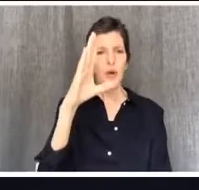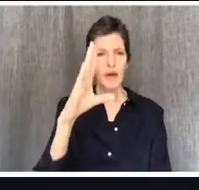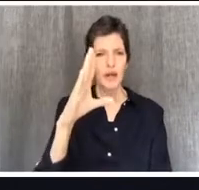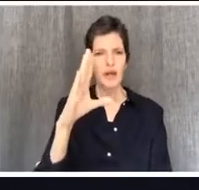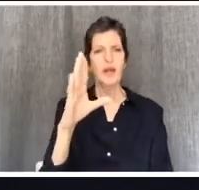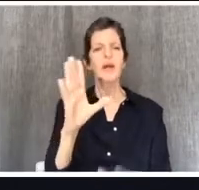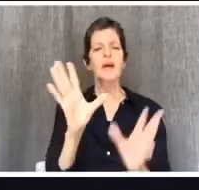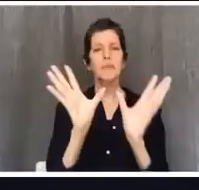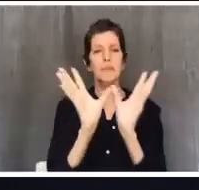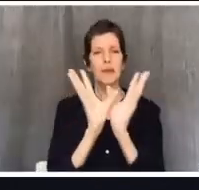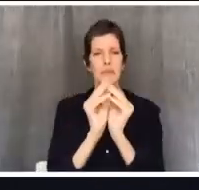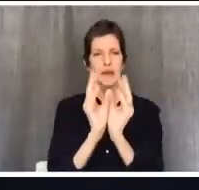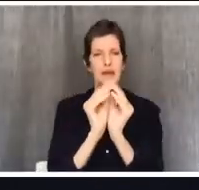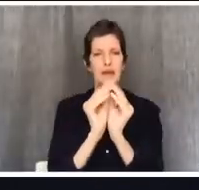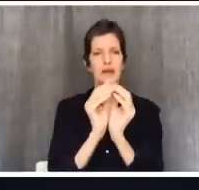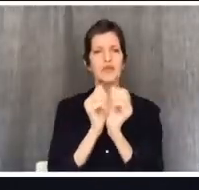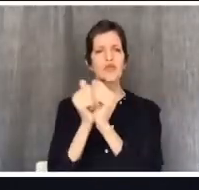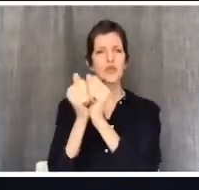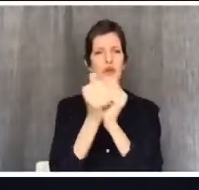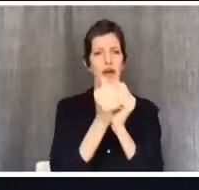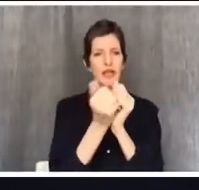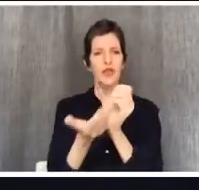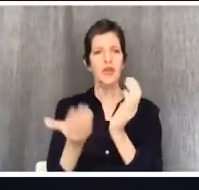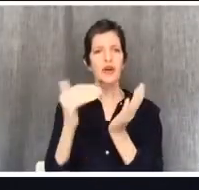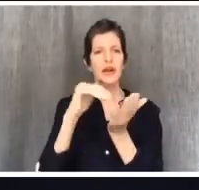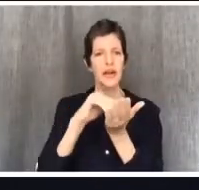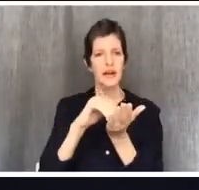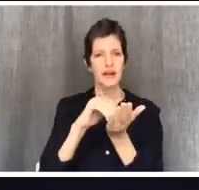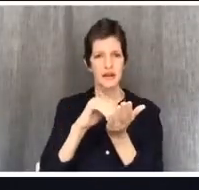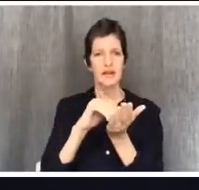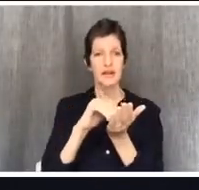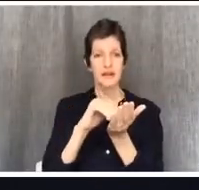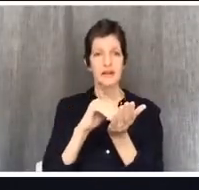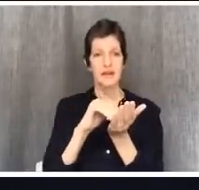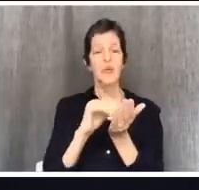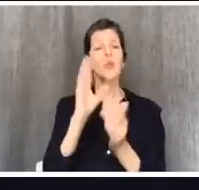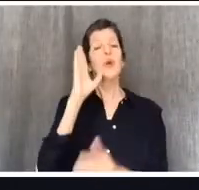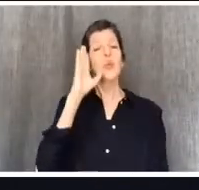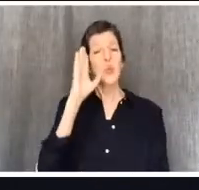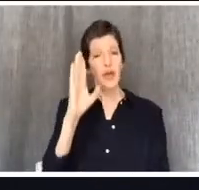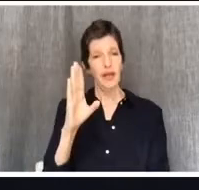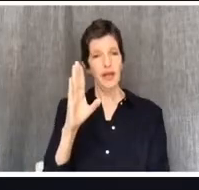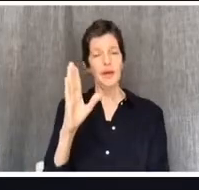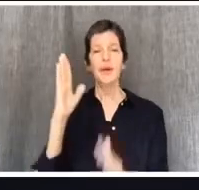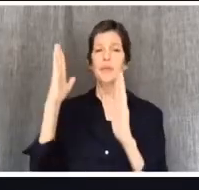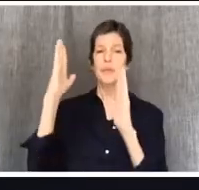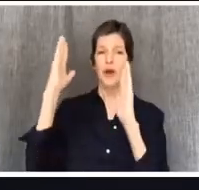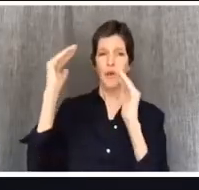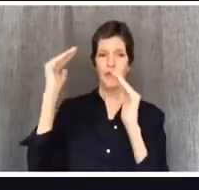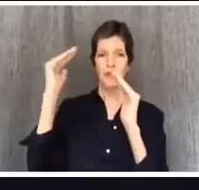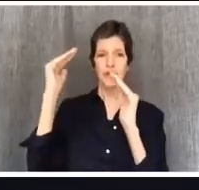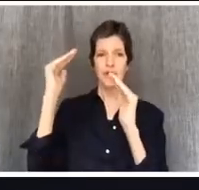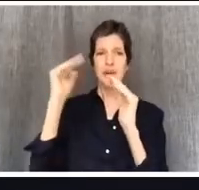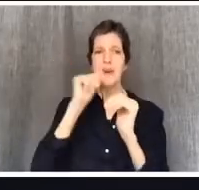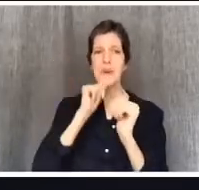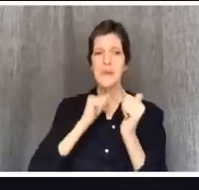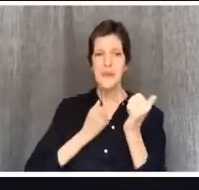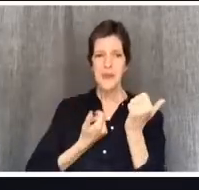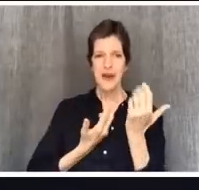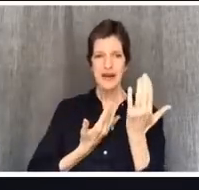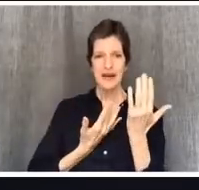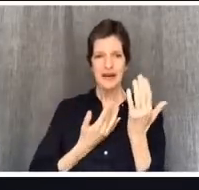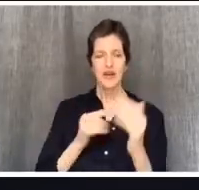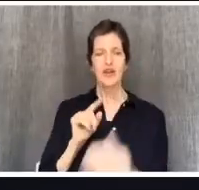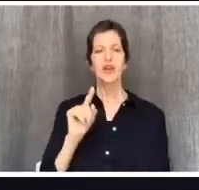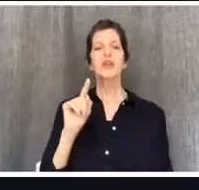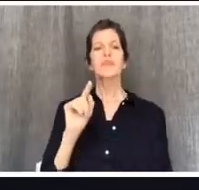I wanted to say that because I think it's important for us to live in those two spaces. So now, please open your Bibles to 1 Corinthians 10,